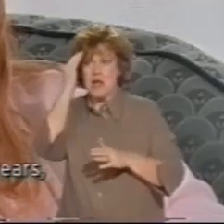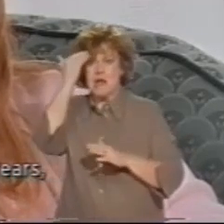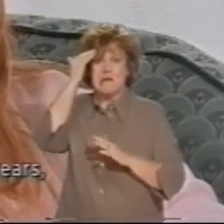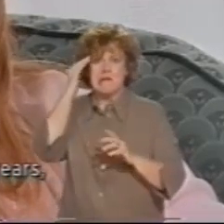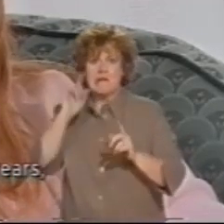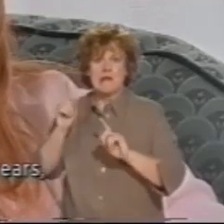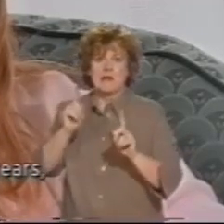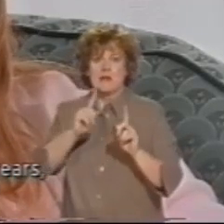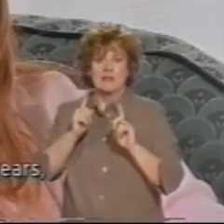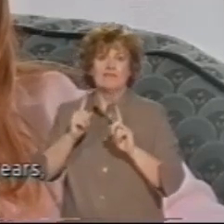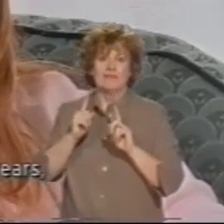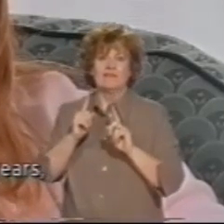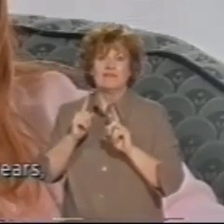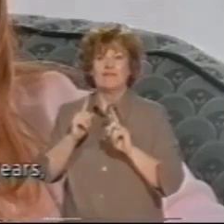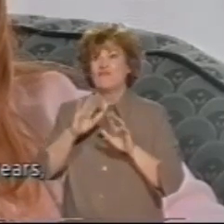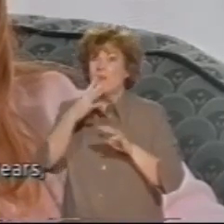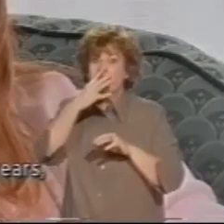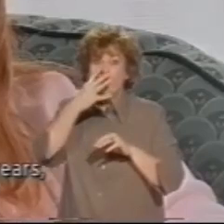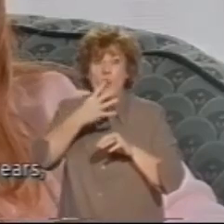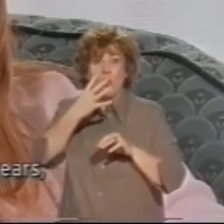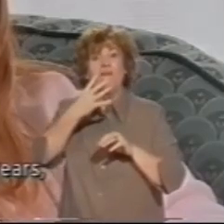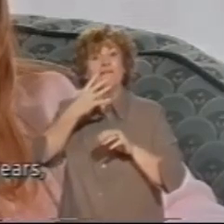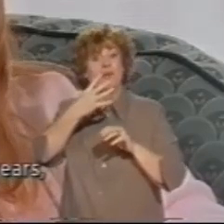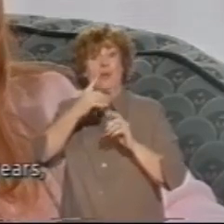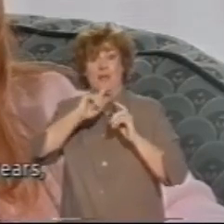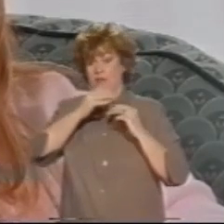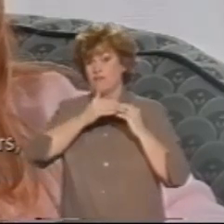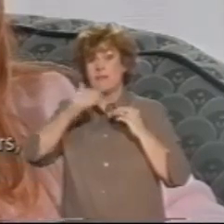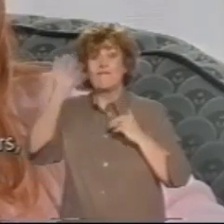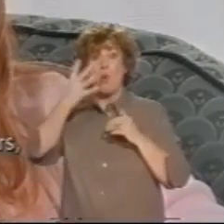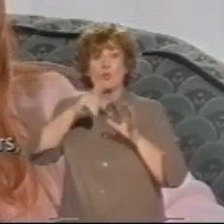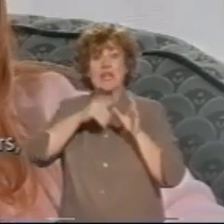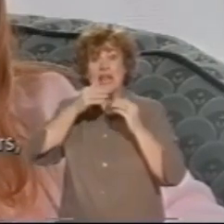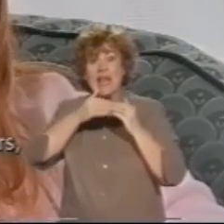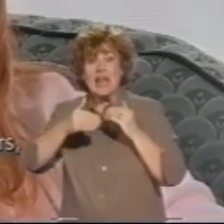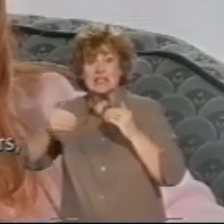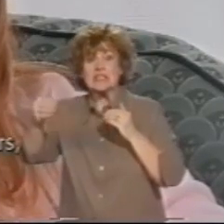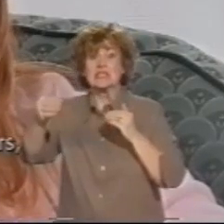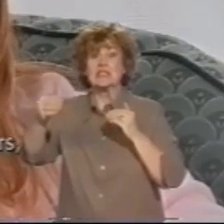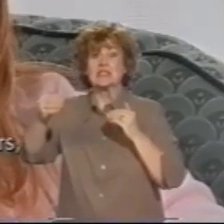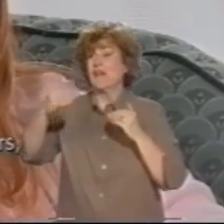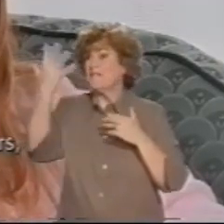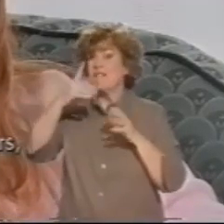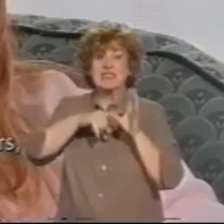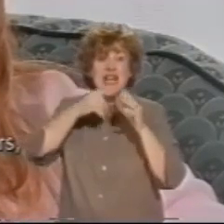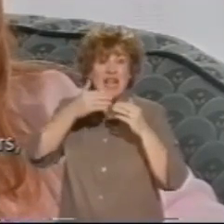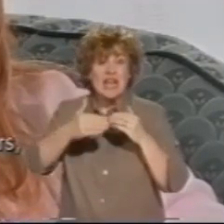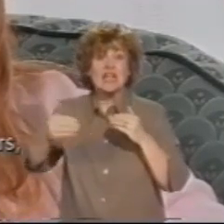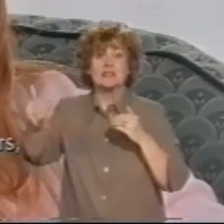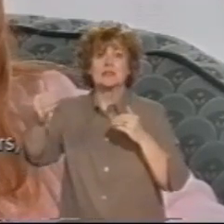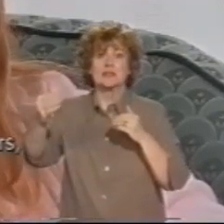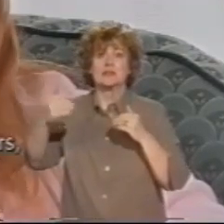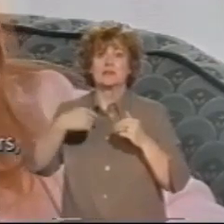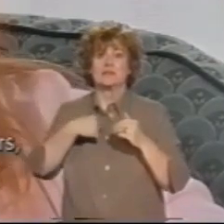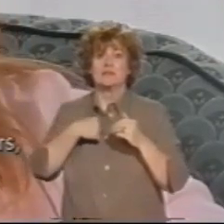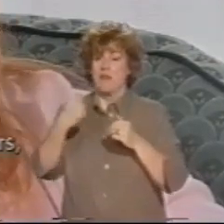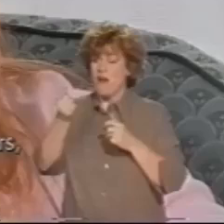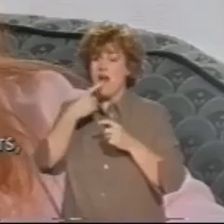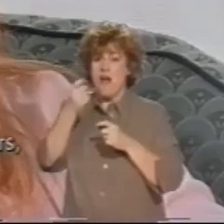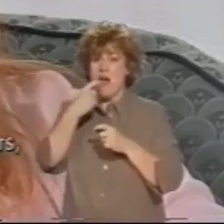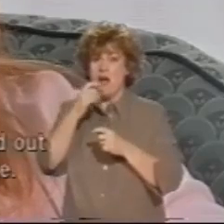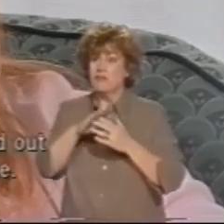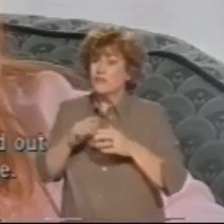for about 14 years, 15 years, I was taking tranquilizers for no good